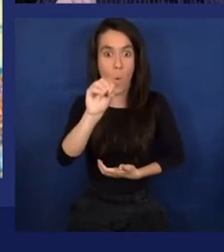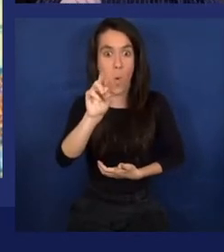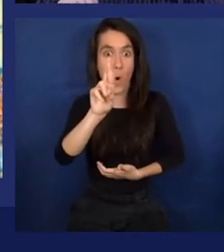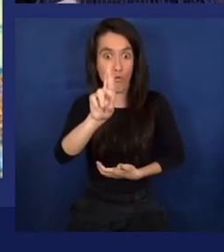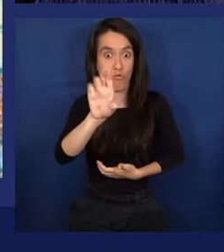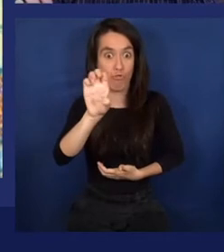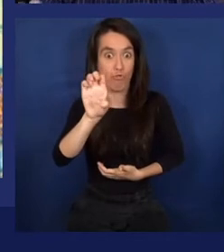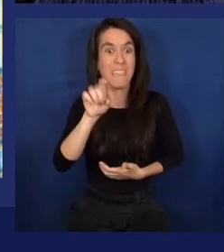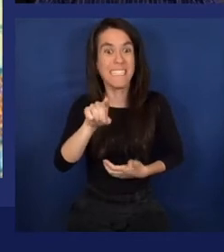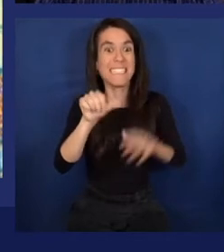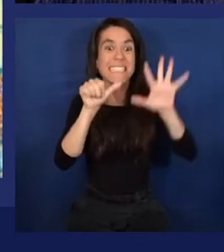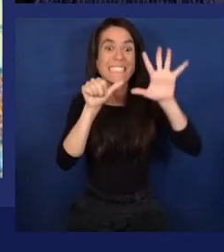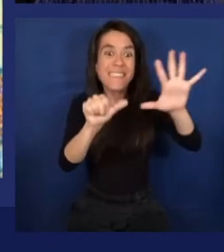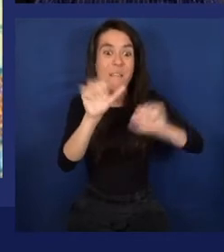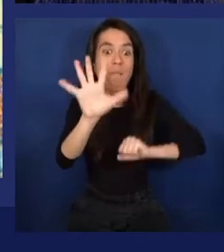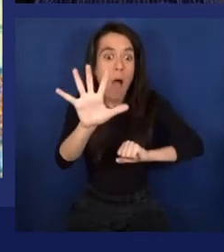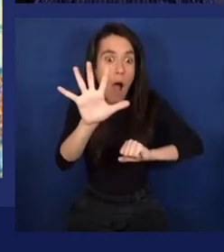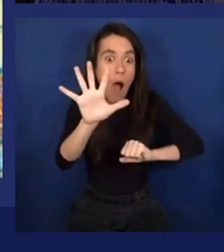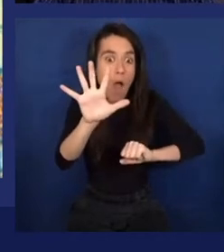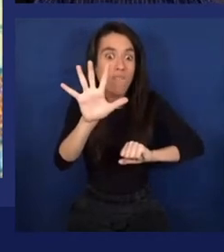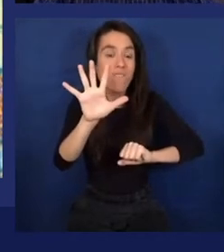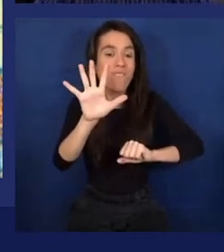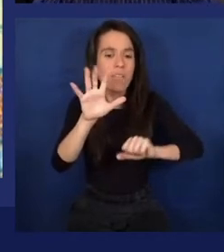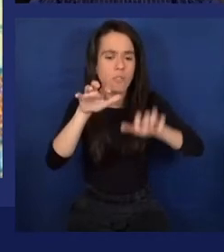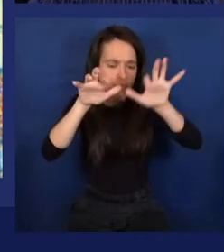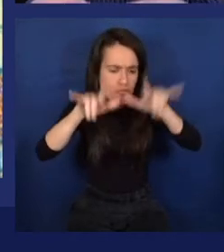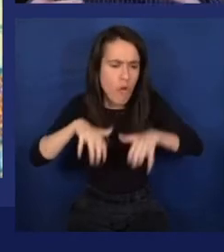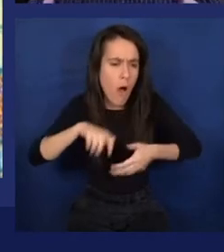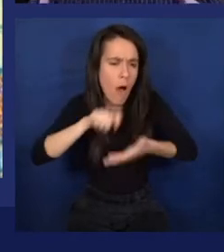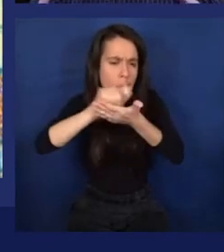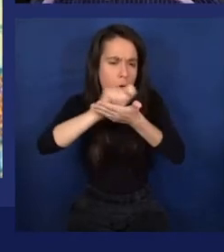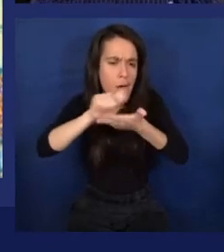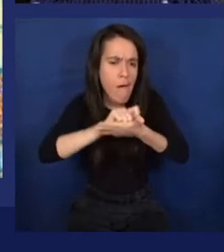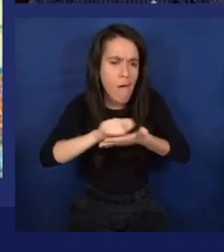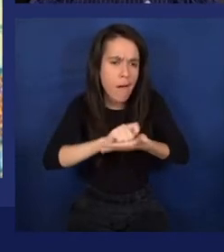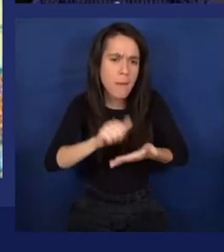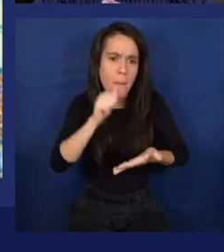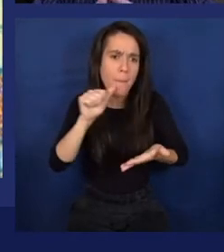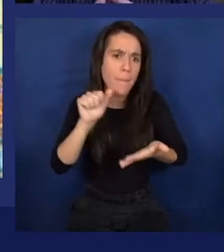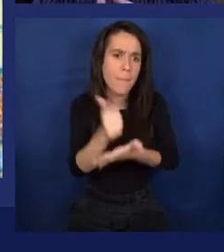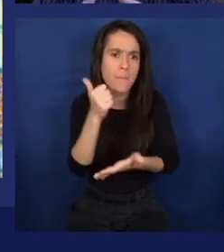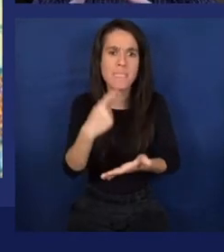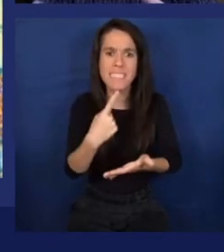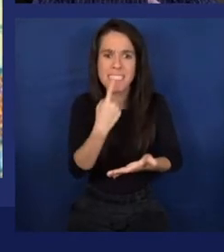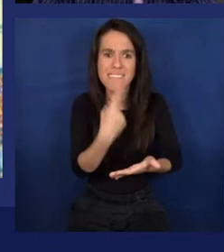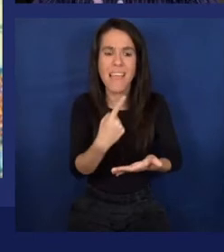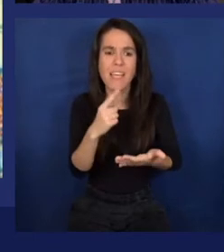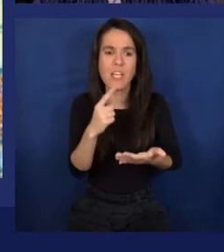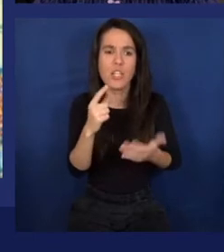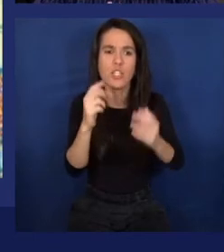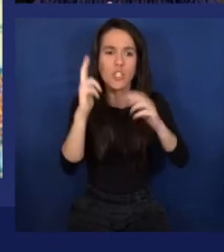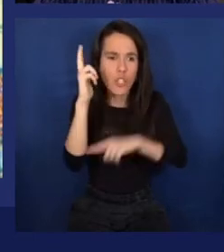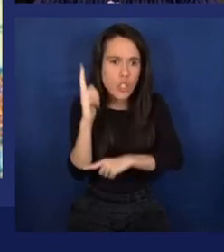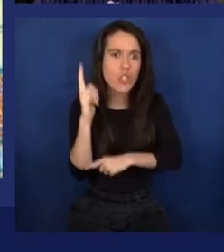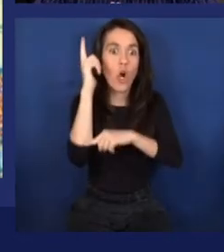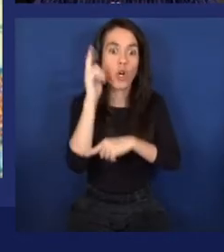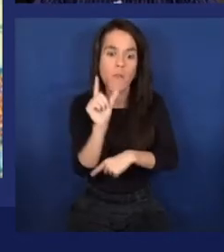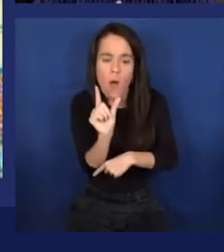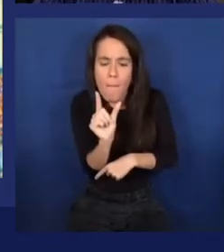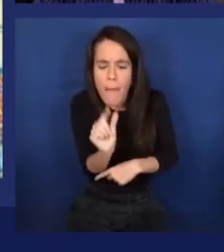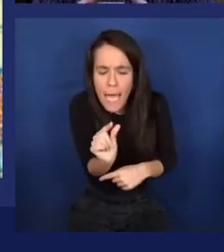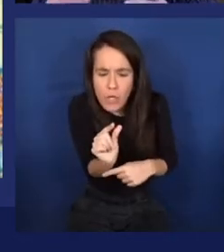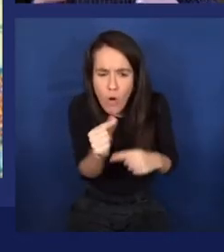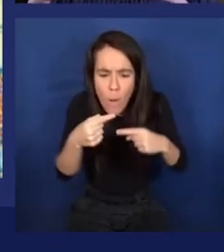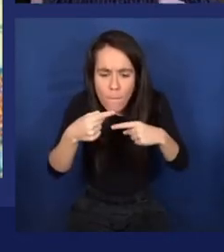a paper as well. And in that paper, he talked about the beginning of the microprocessor, which he'd been helping to invent.